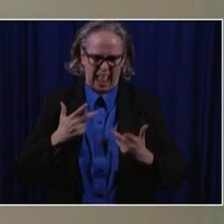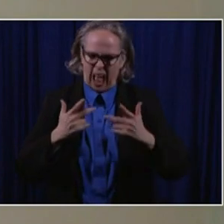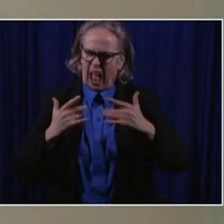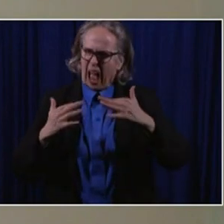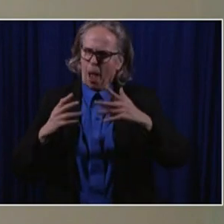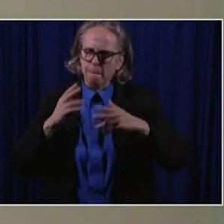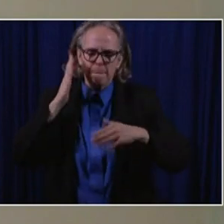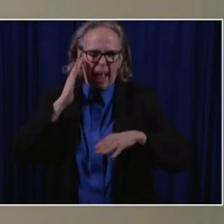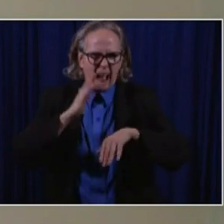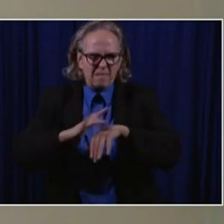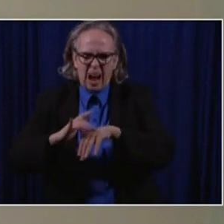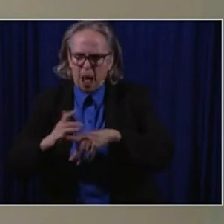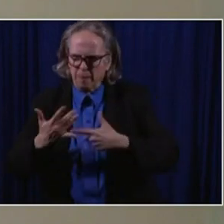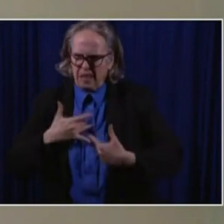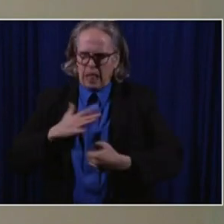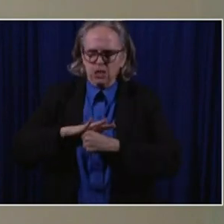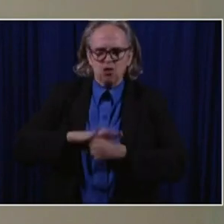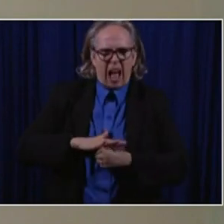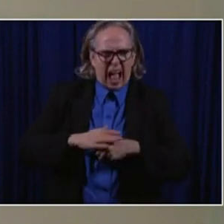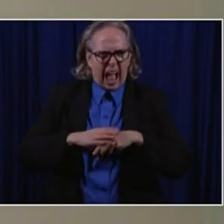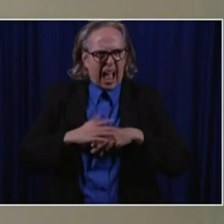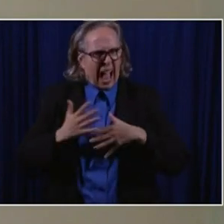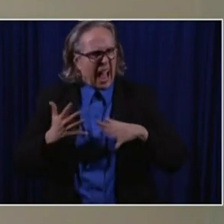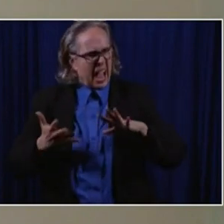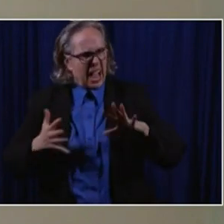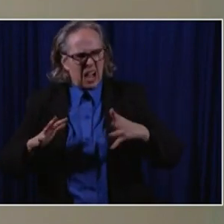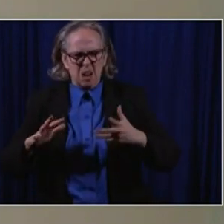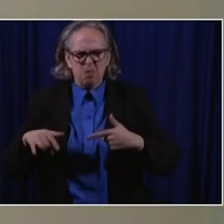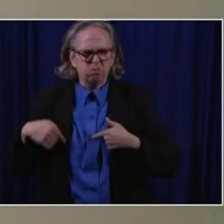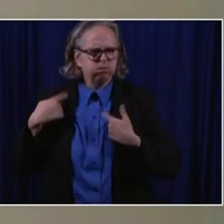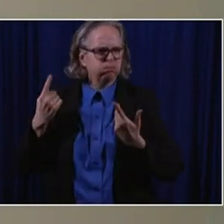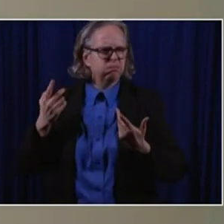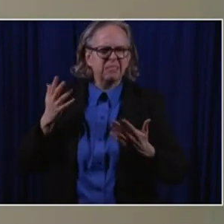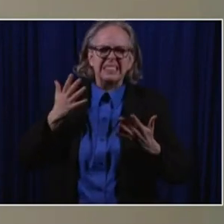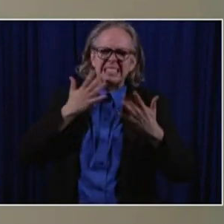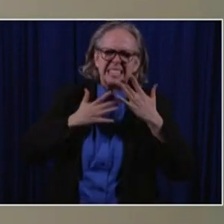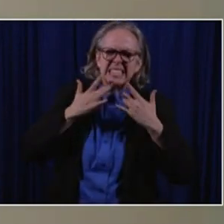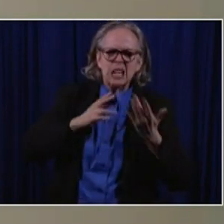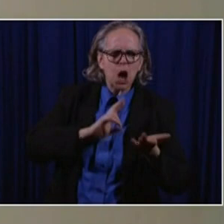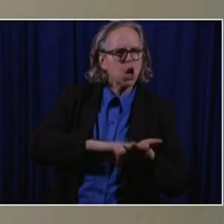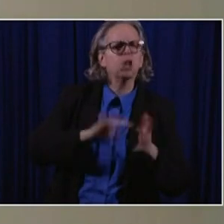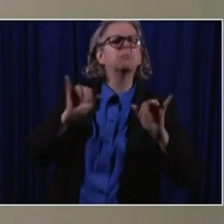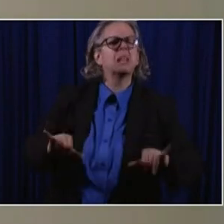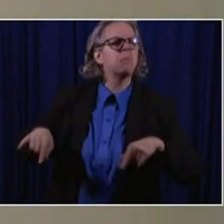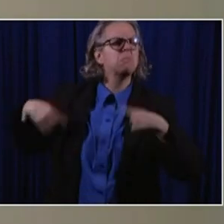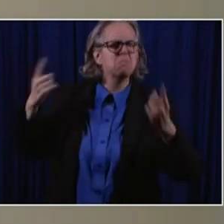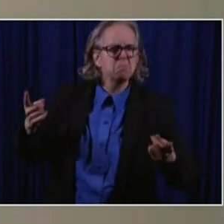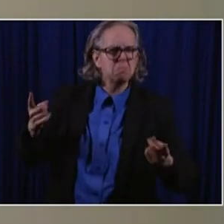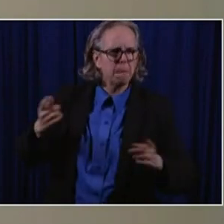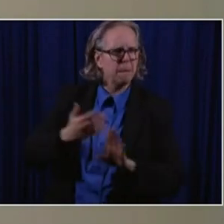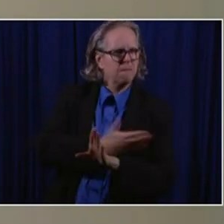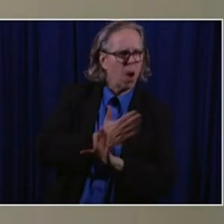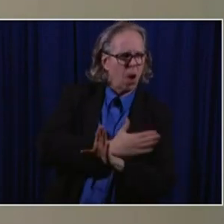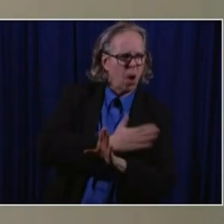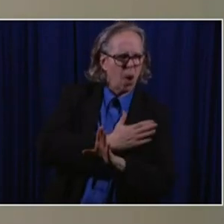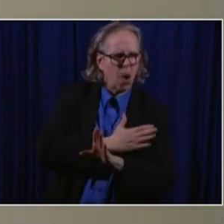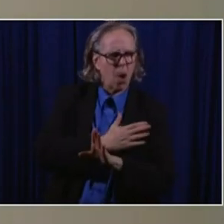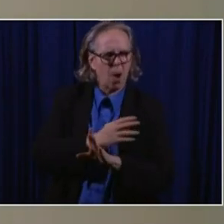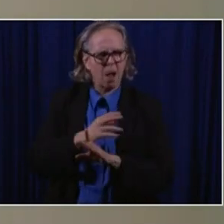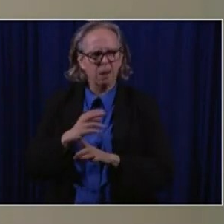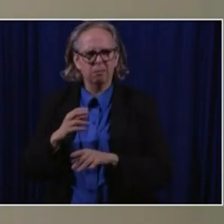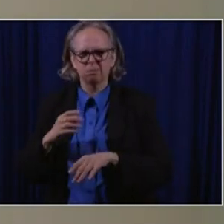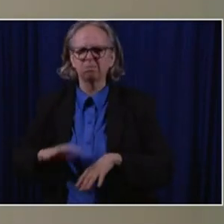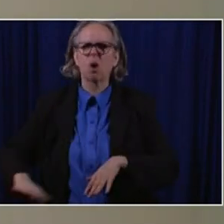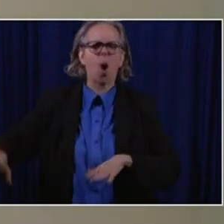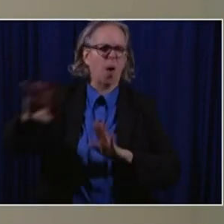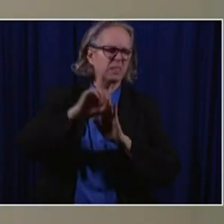we have always had a problem with nursing. And if you ask any hospital representative in this state, they're going to tell you that they've always had a problem with getting nurses. I mean,